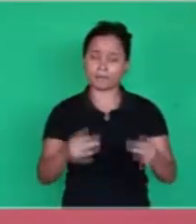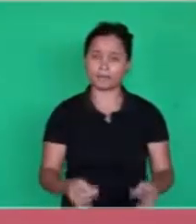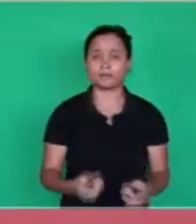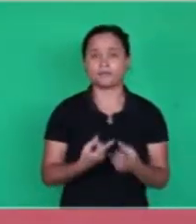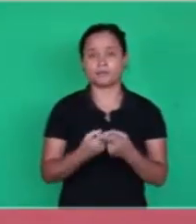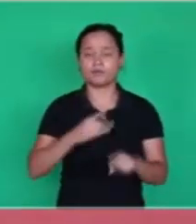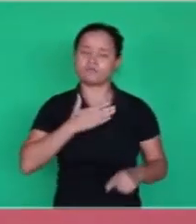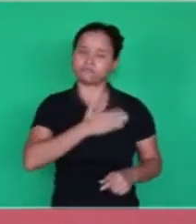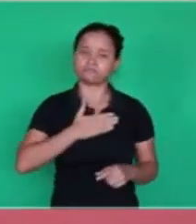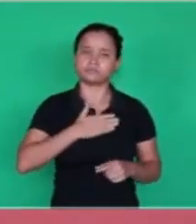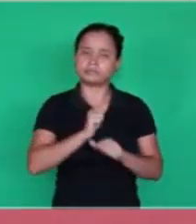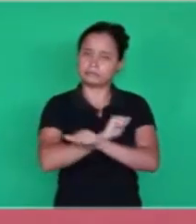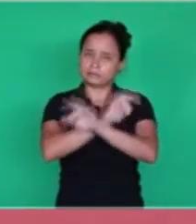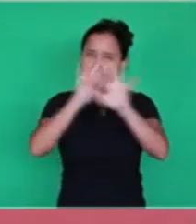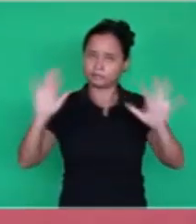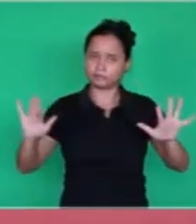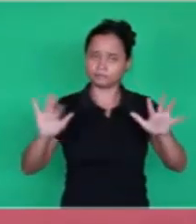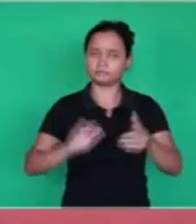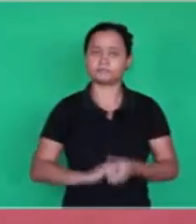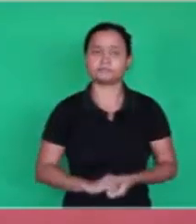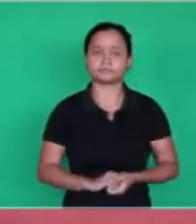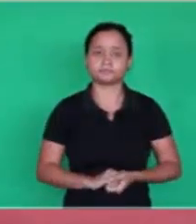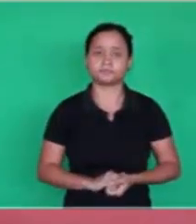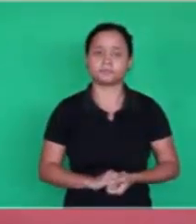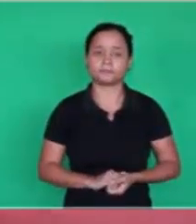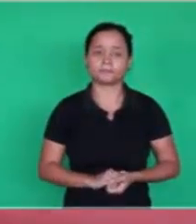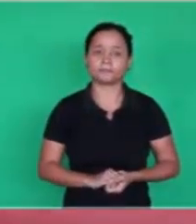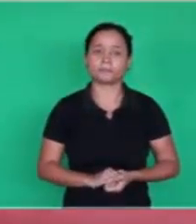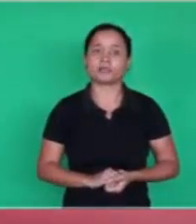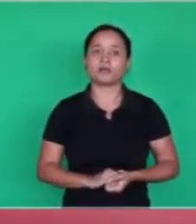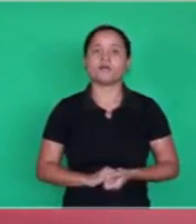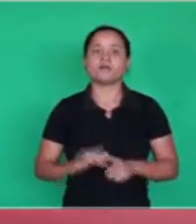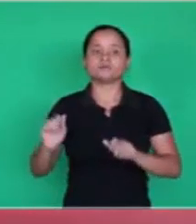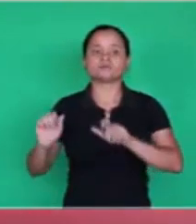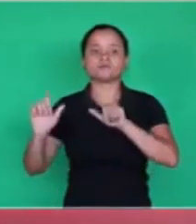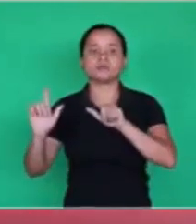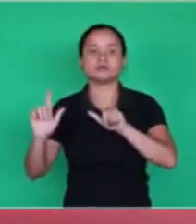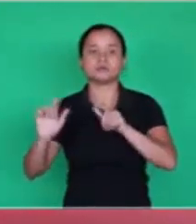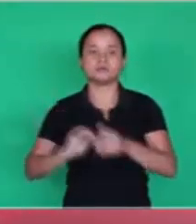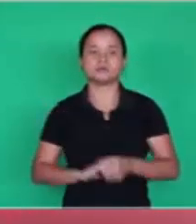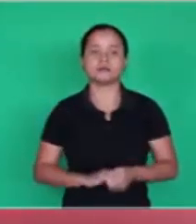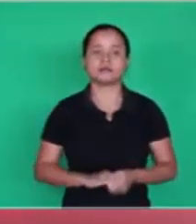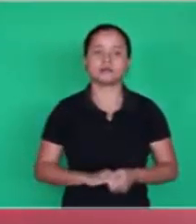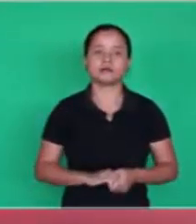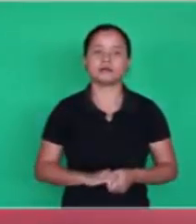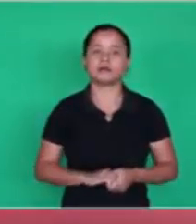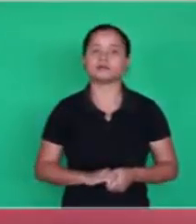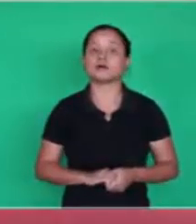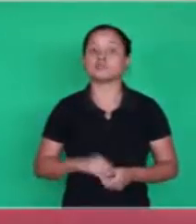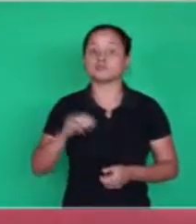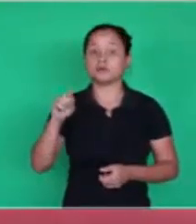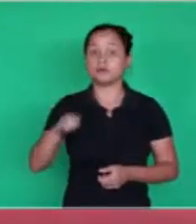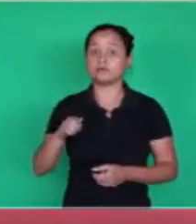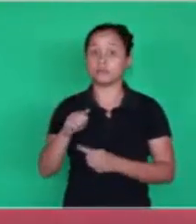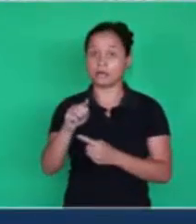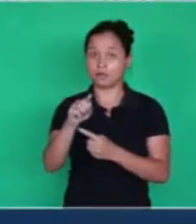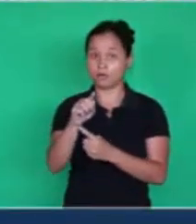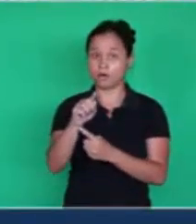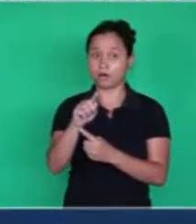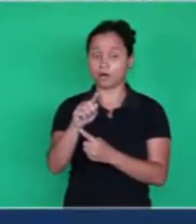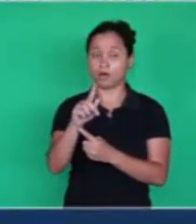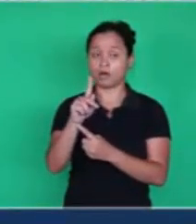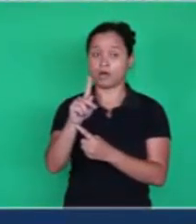very clear. Let's go more here. the word of God, together,